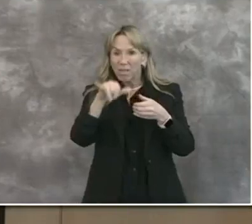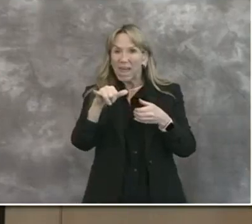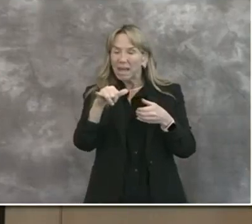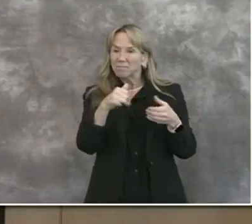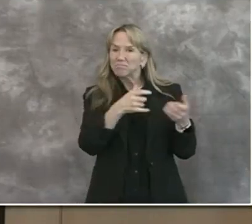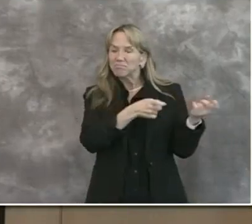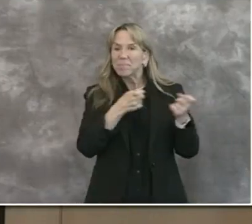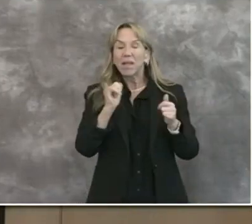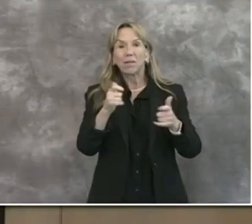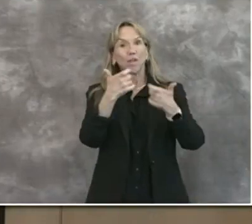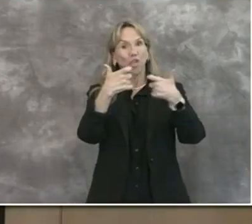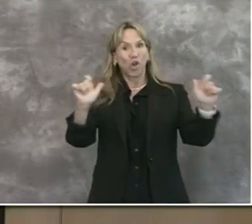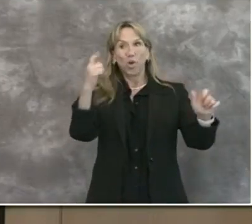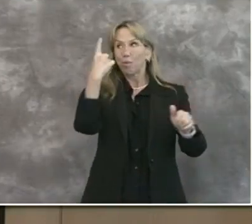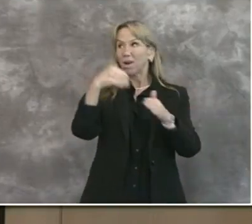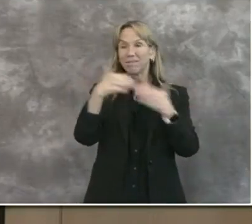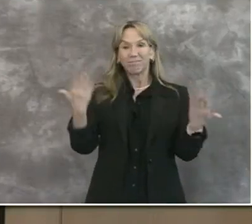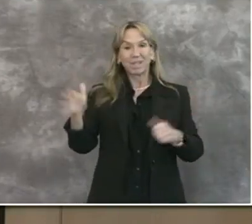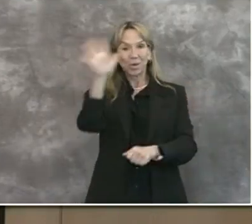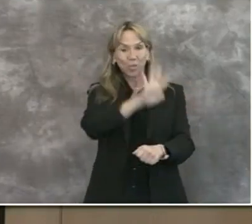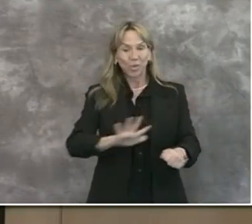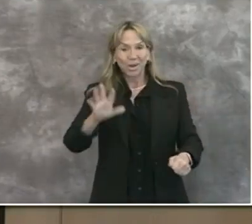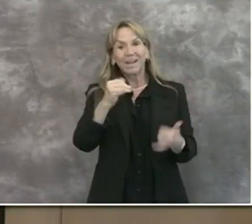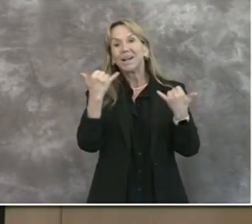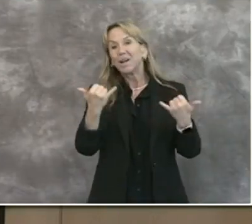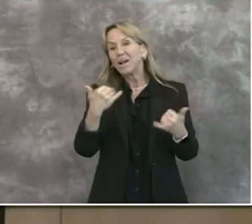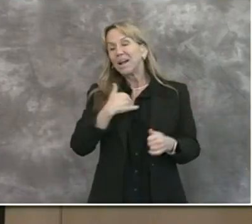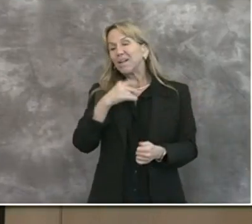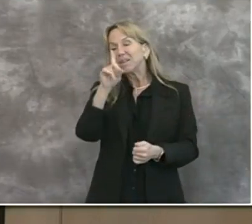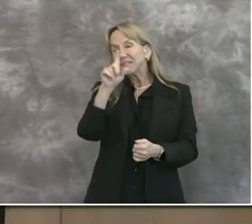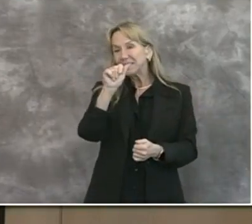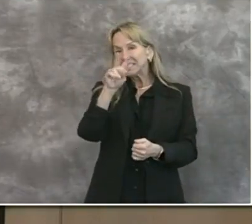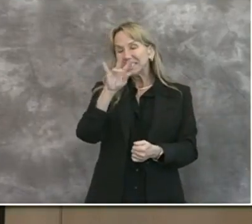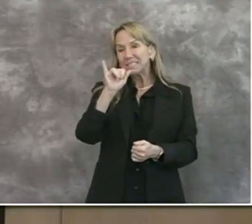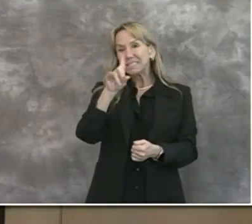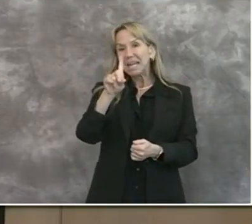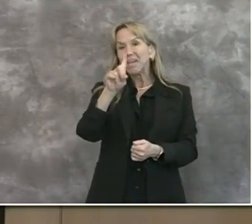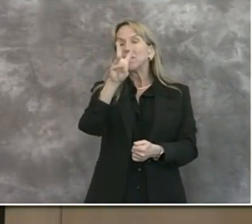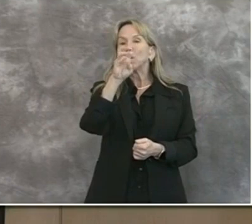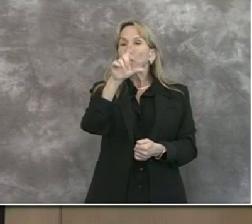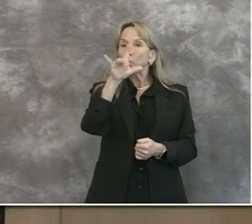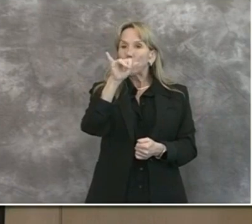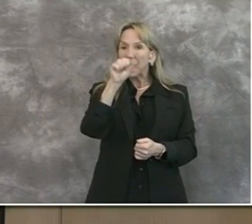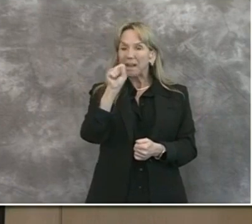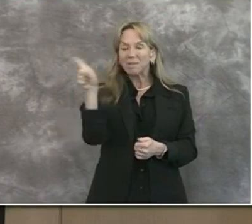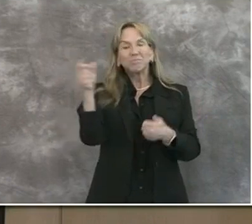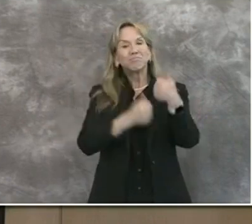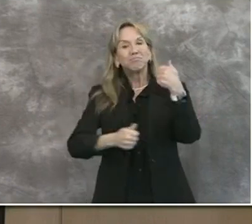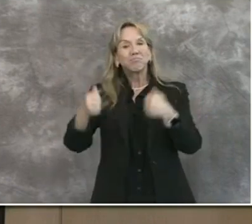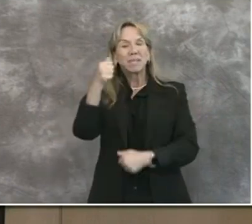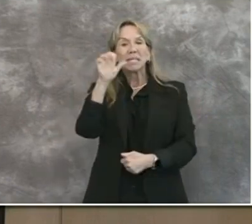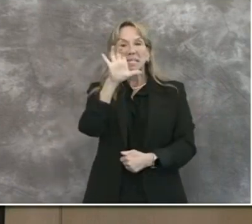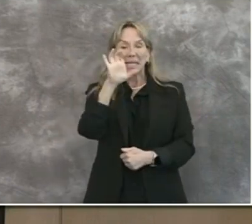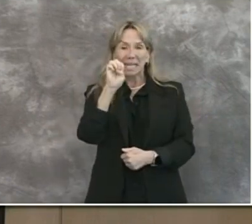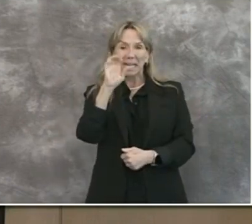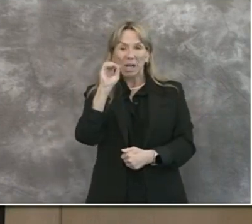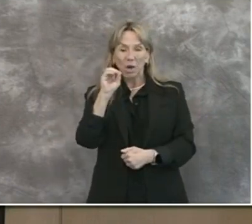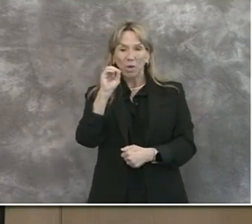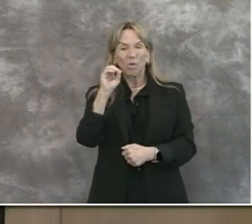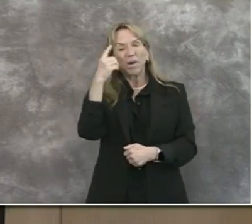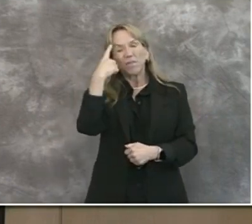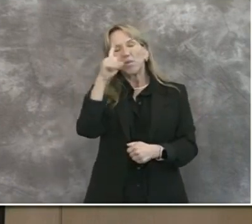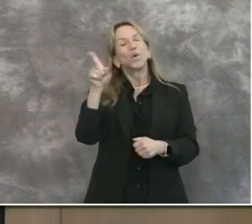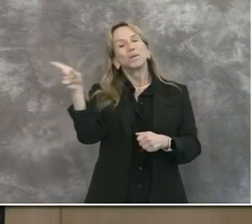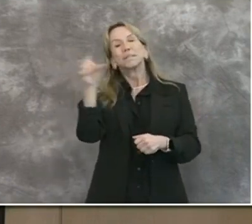I'm happy to note that today we have with us David Welles, who is the CEO of the San Diego Blood Bank, on hand to talk